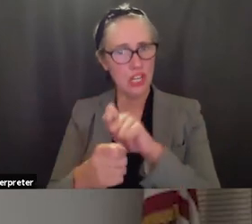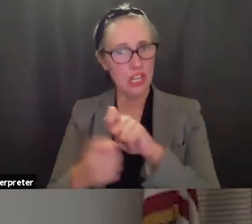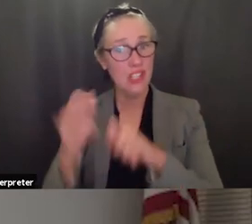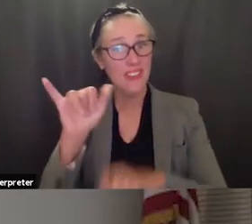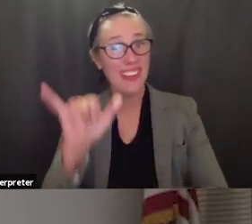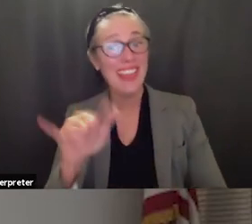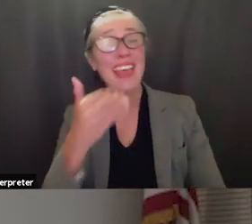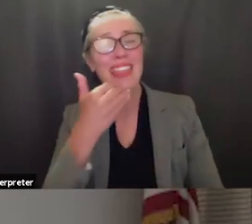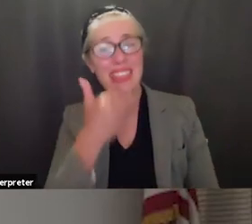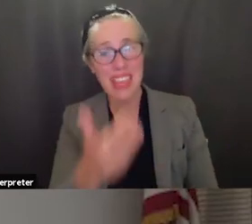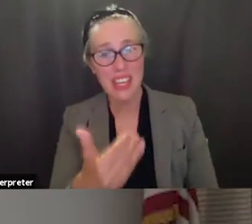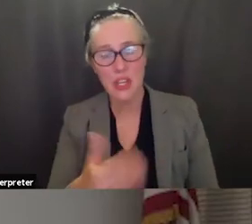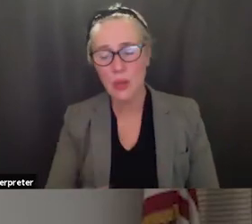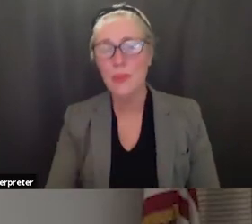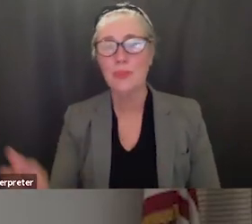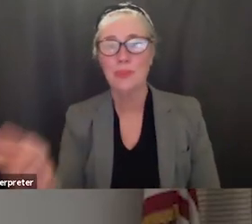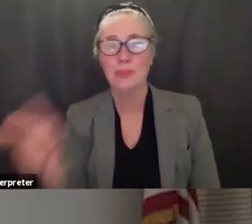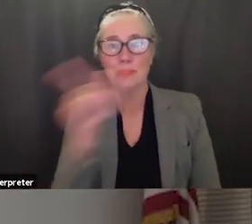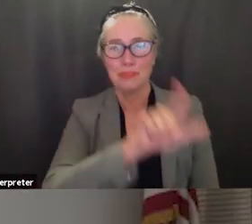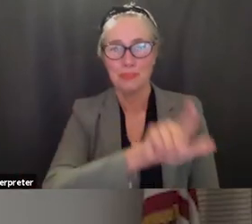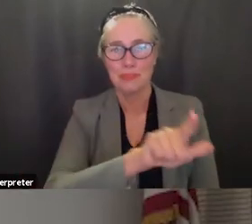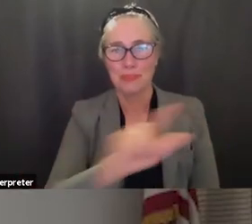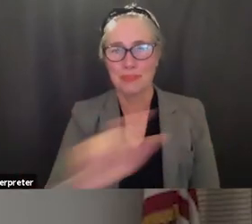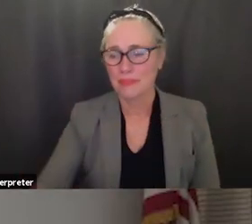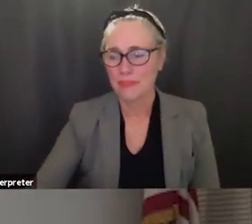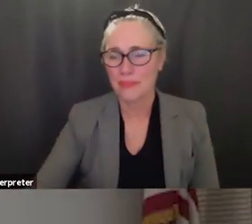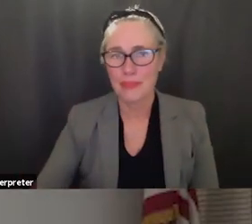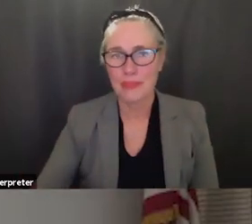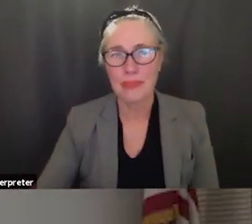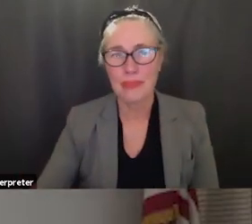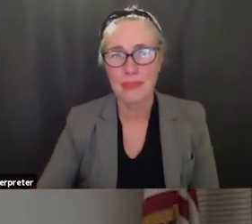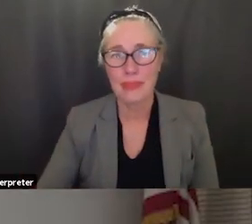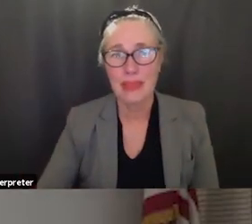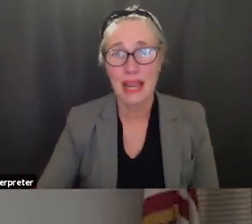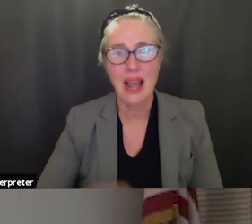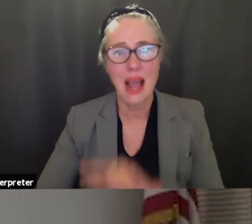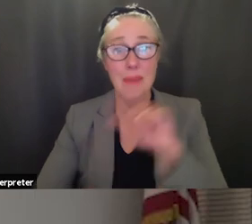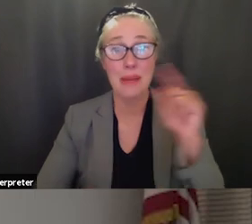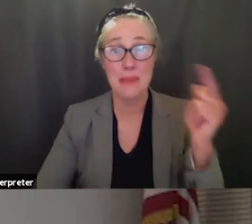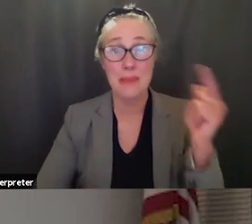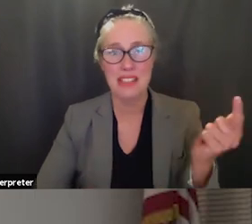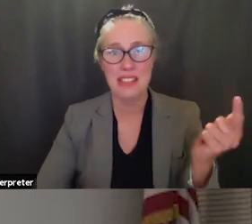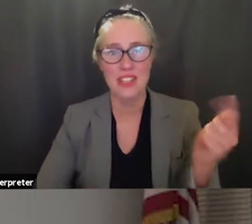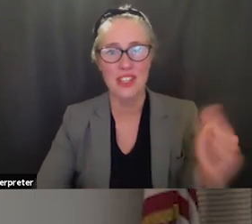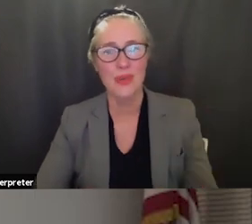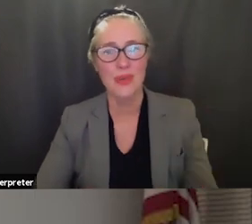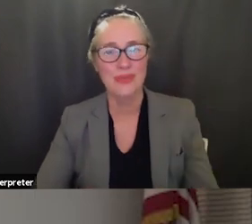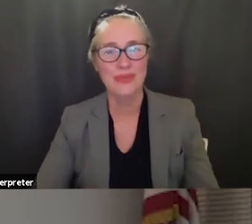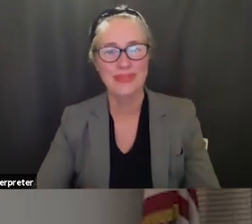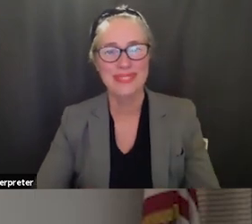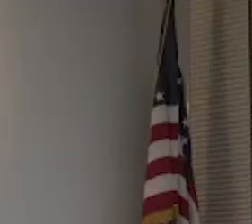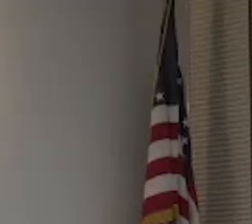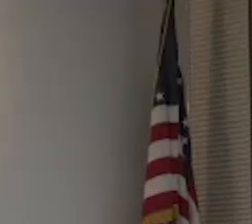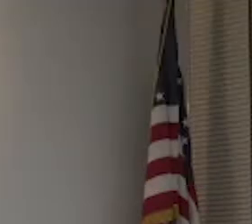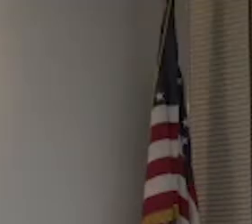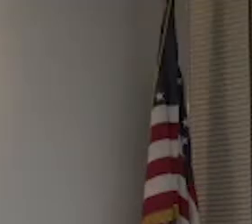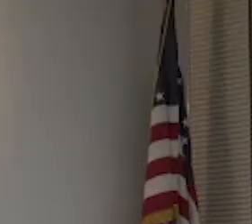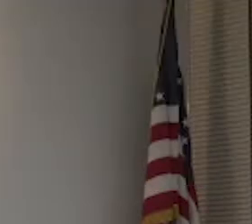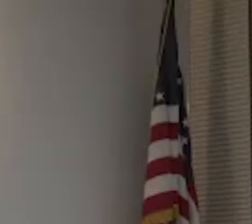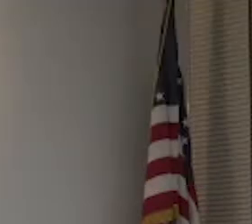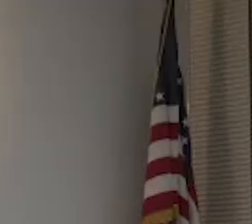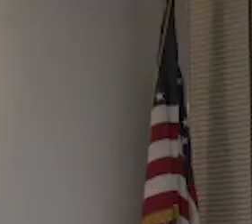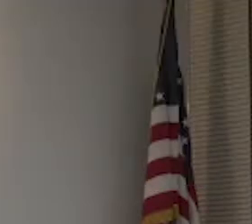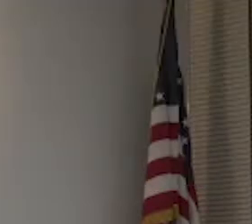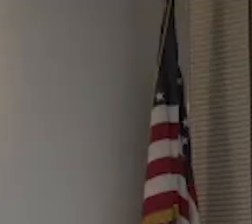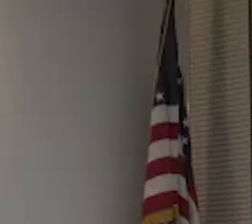that i thank you um board members i want to reiterate that she is asked to have this come back on the consent agenda so hopefully all of your